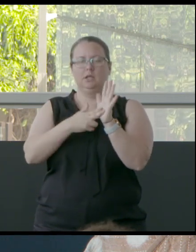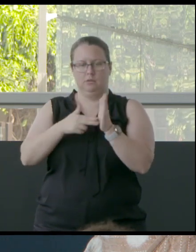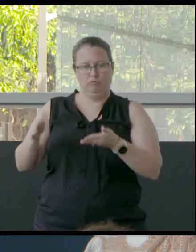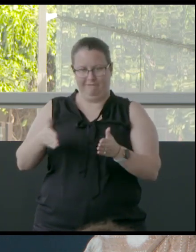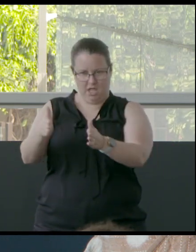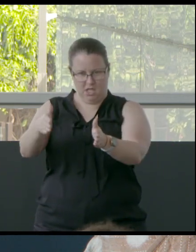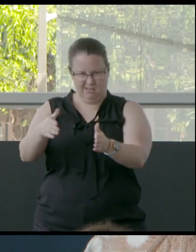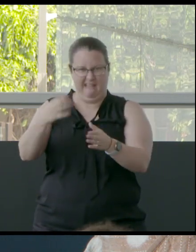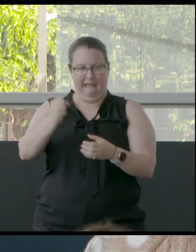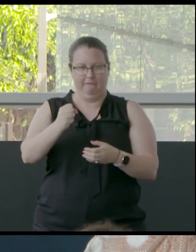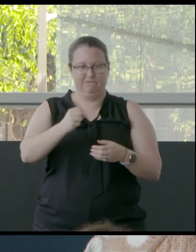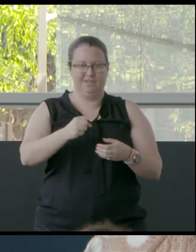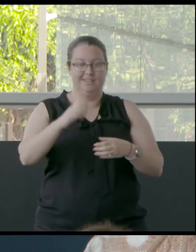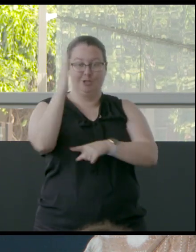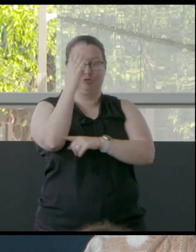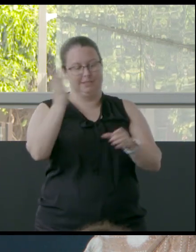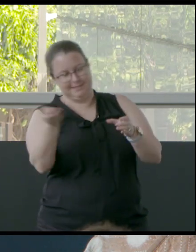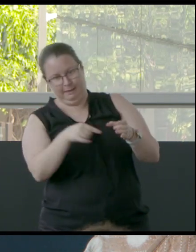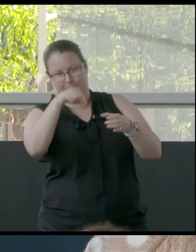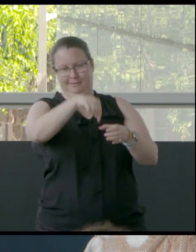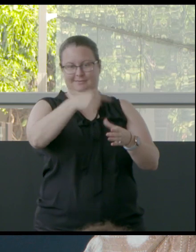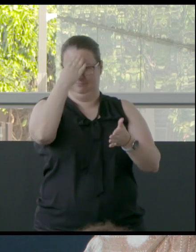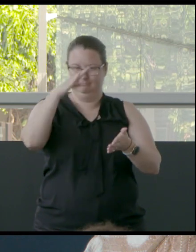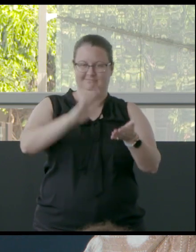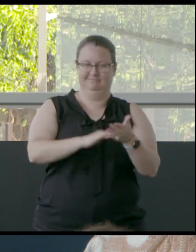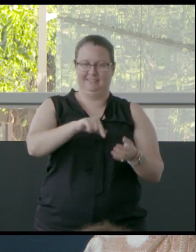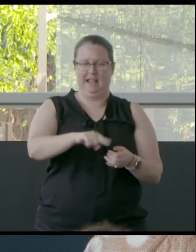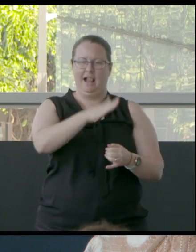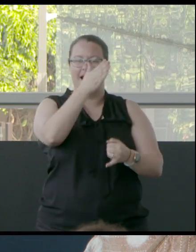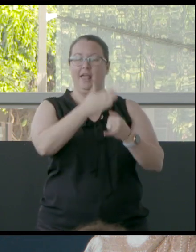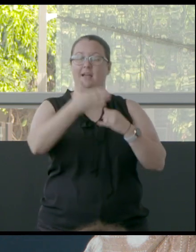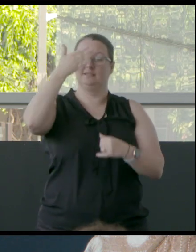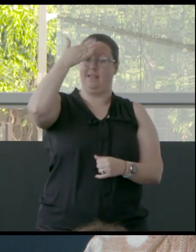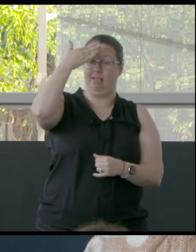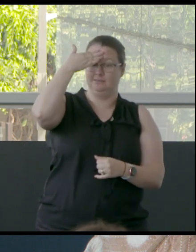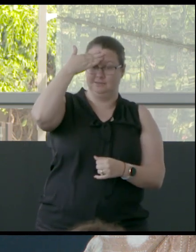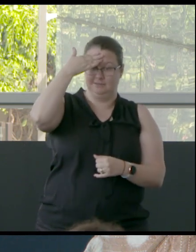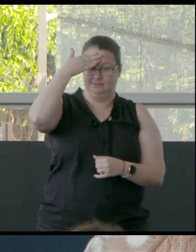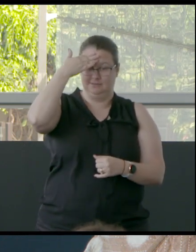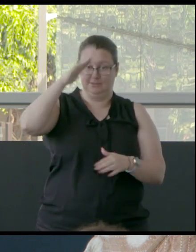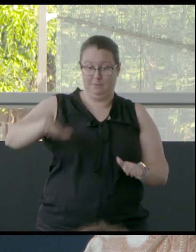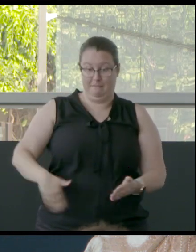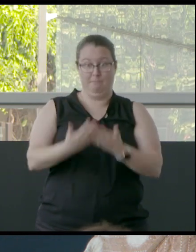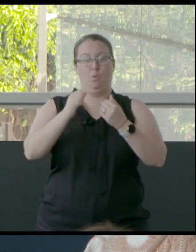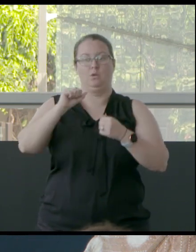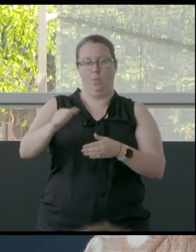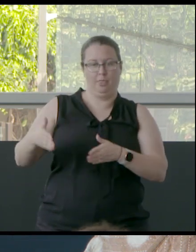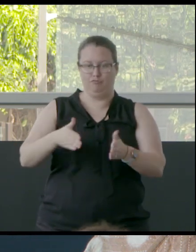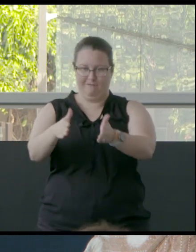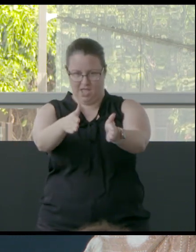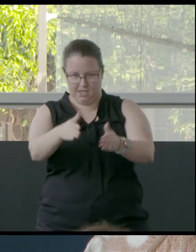And there's a stump there to memorialise his, he was one of the last Elders to be born there on the river.